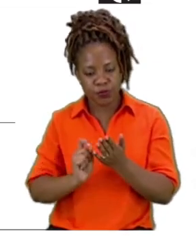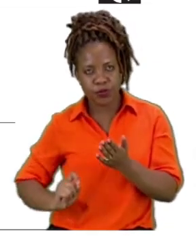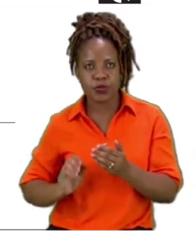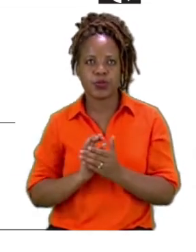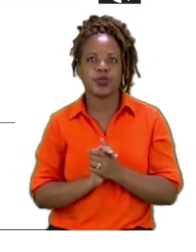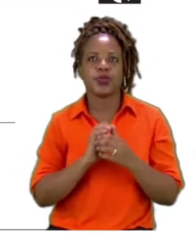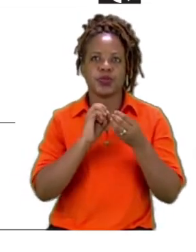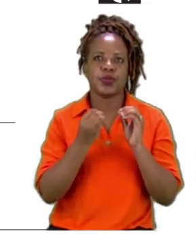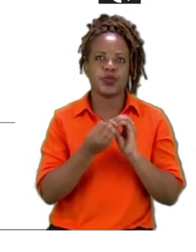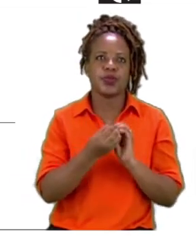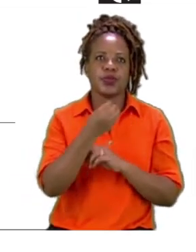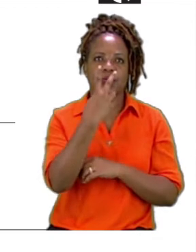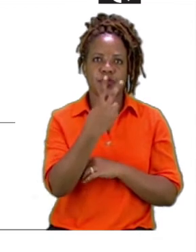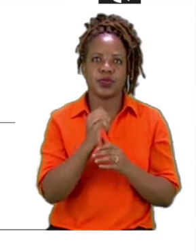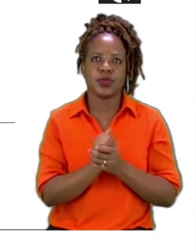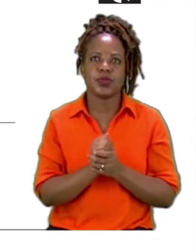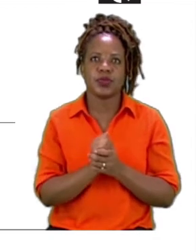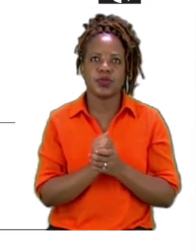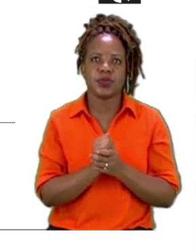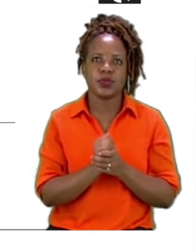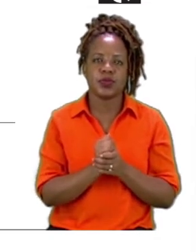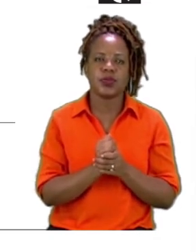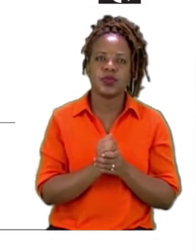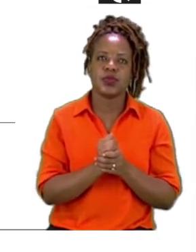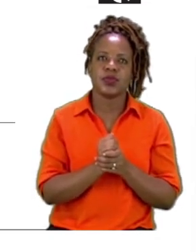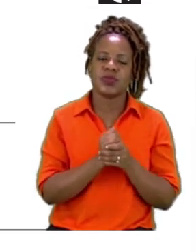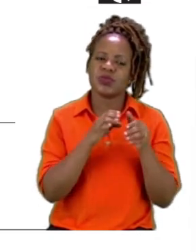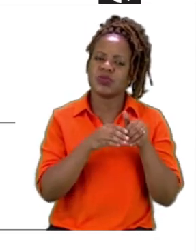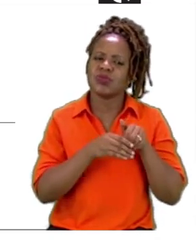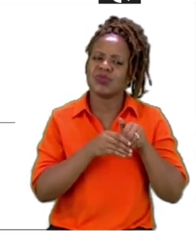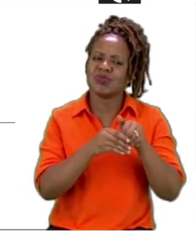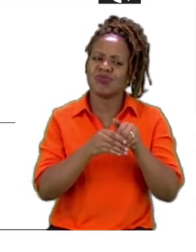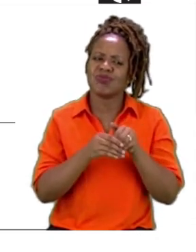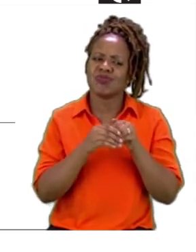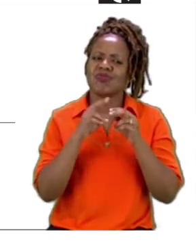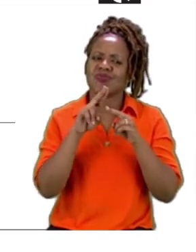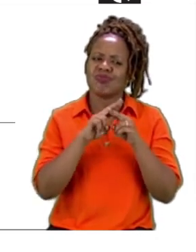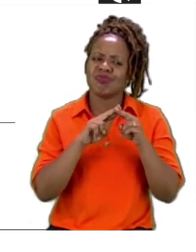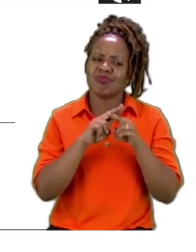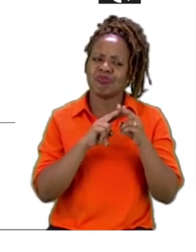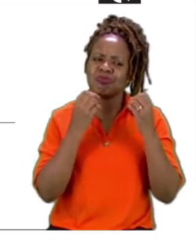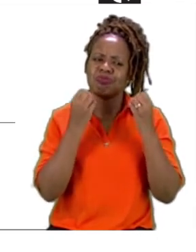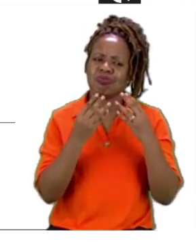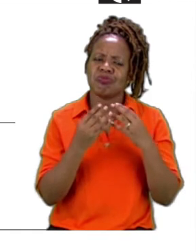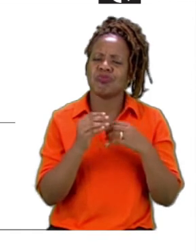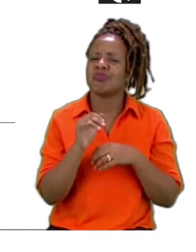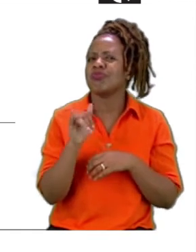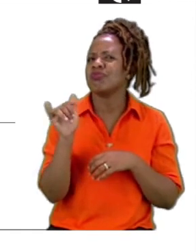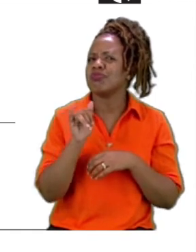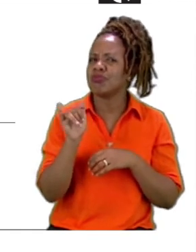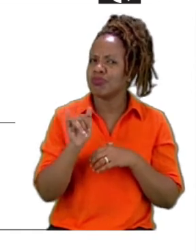says which type of transport was used the most? Which type